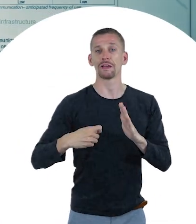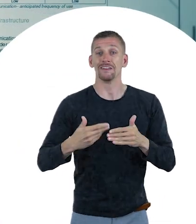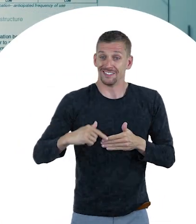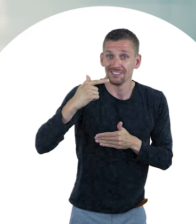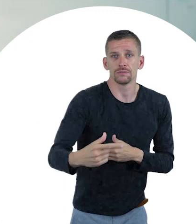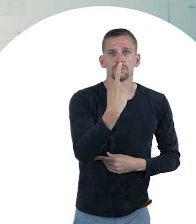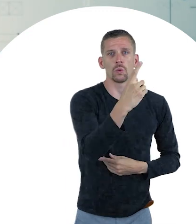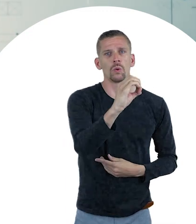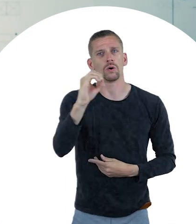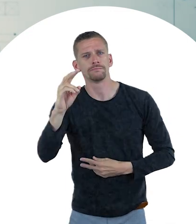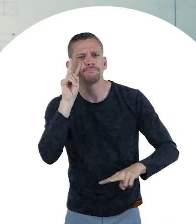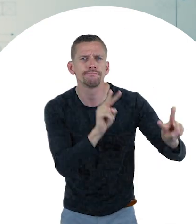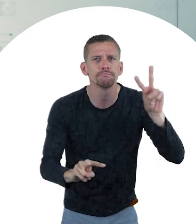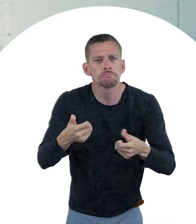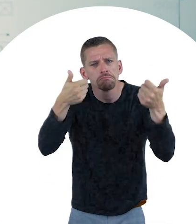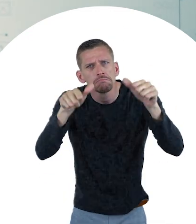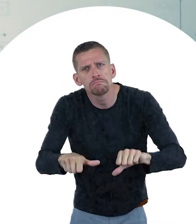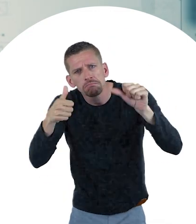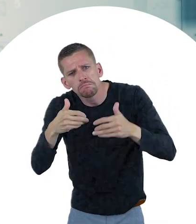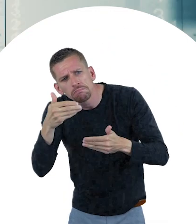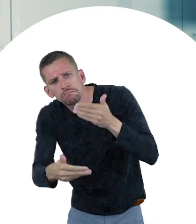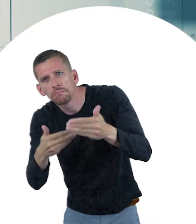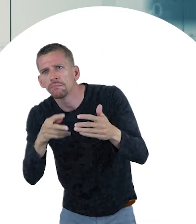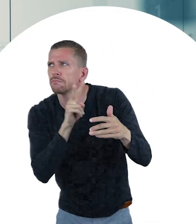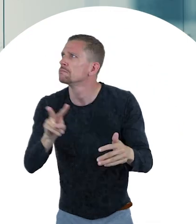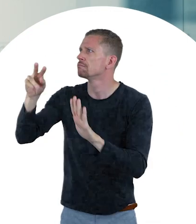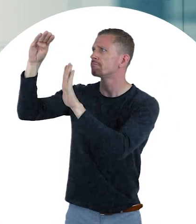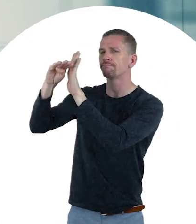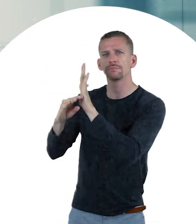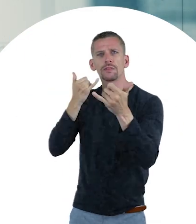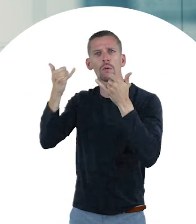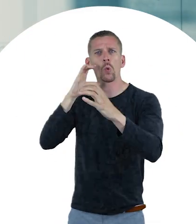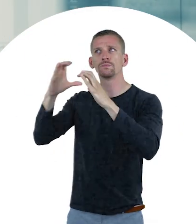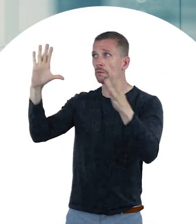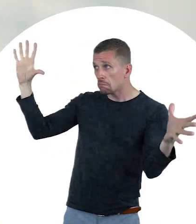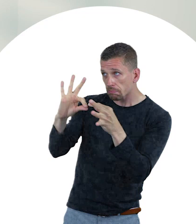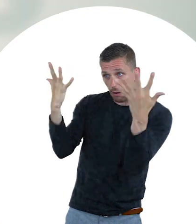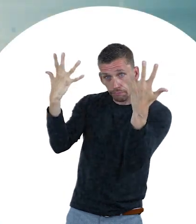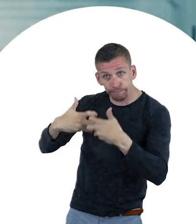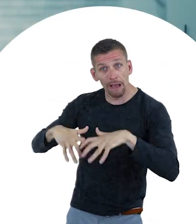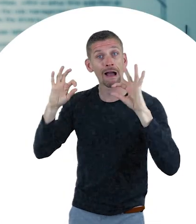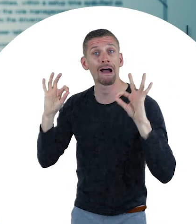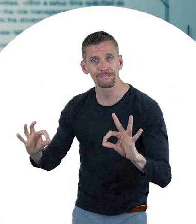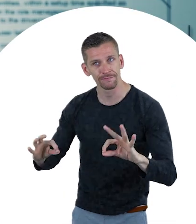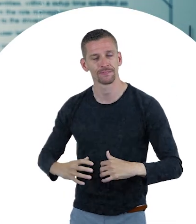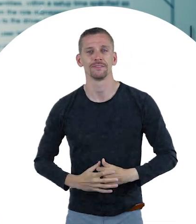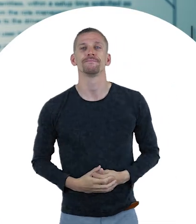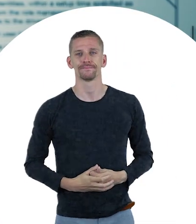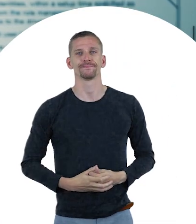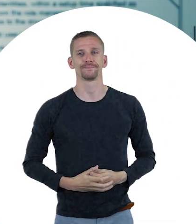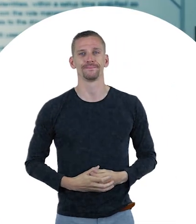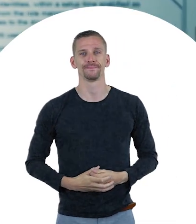In addition, almost 100 use cases have been studied and are in the process of standardization by